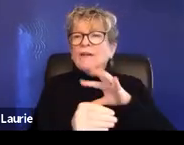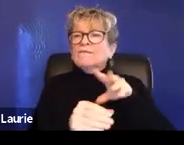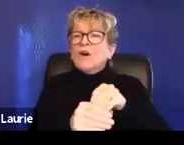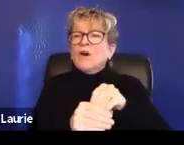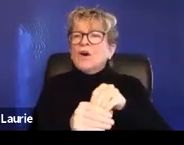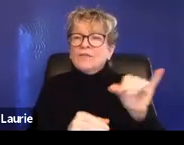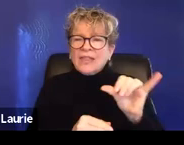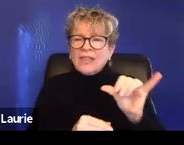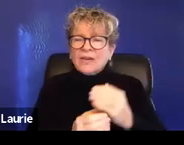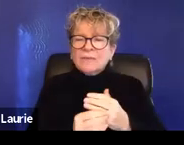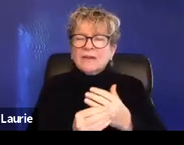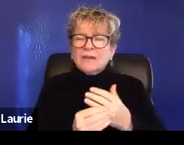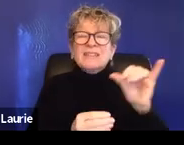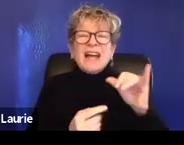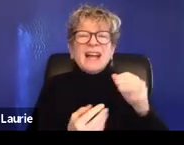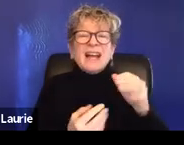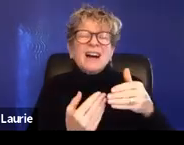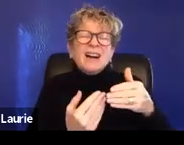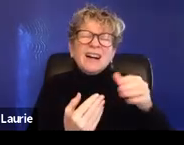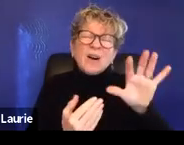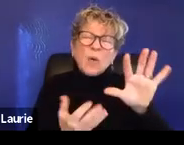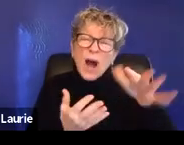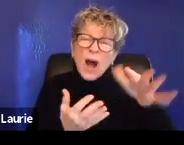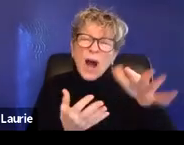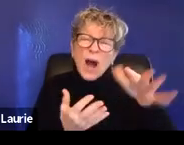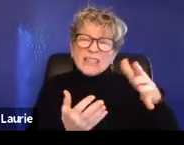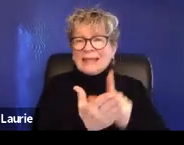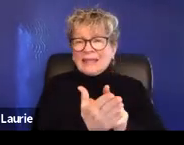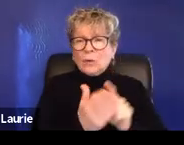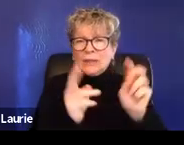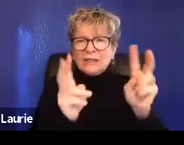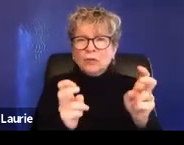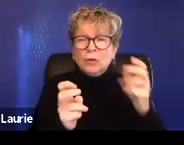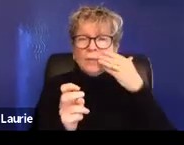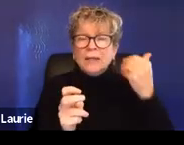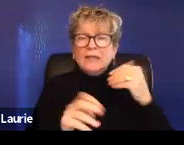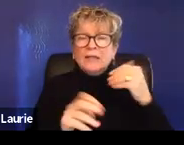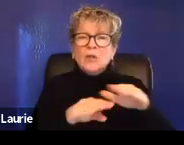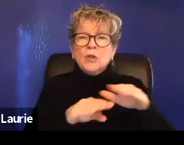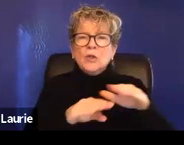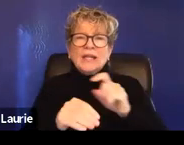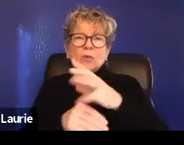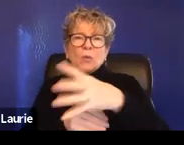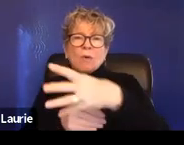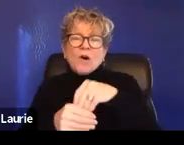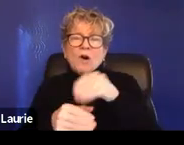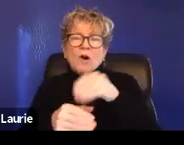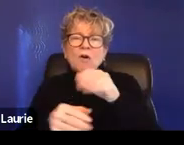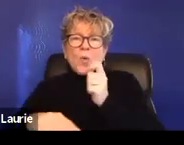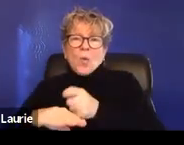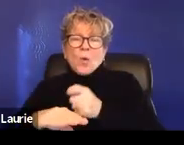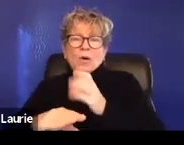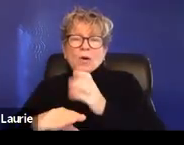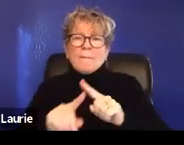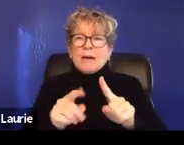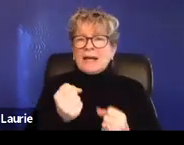where I would say it's like a quasi-legal issue, um, because you actually don't need to get the court involved. Um, as an advocate, you